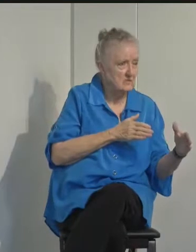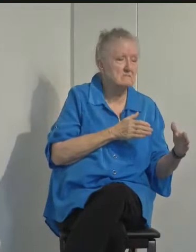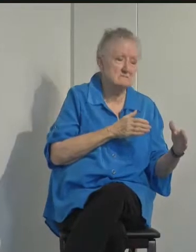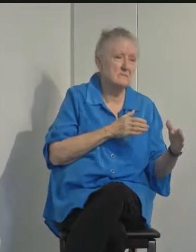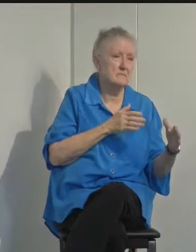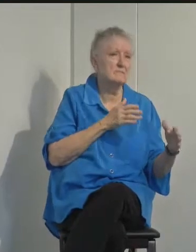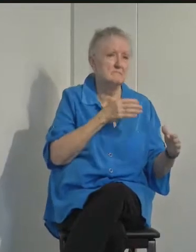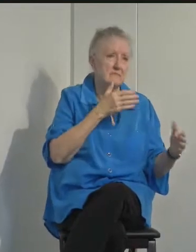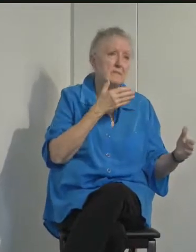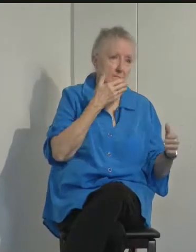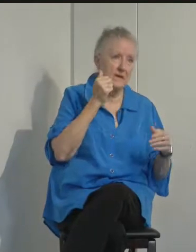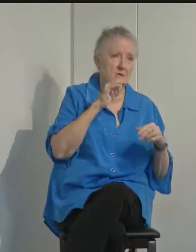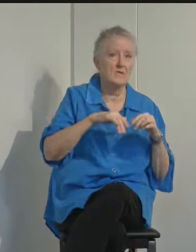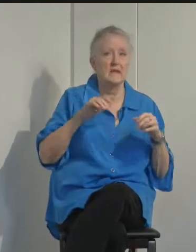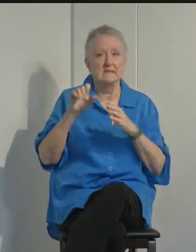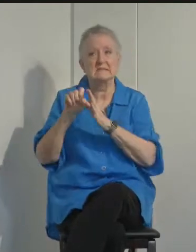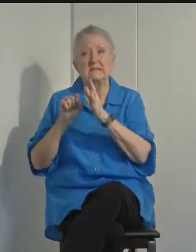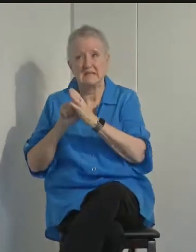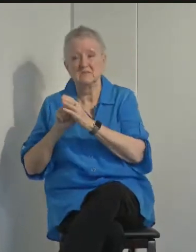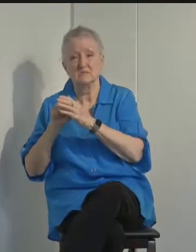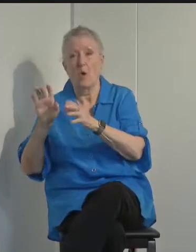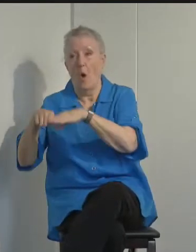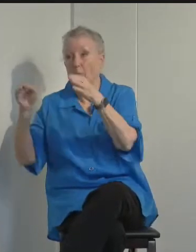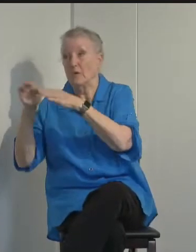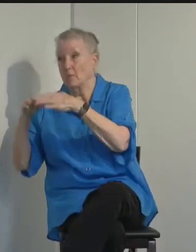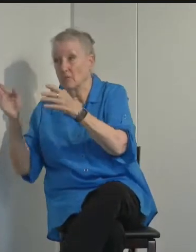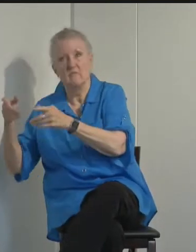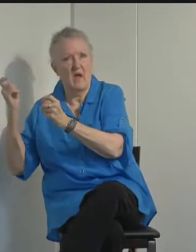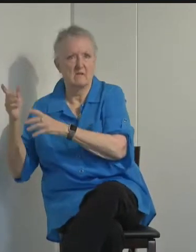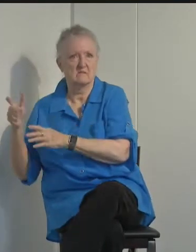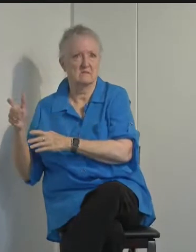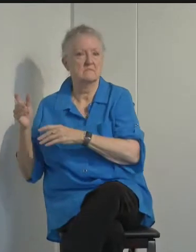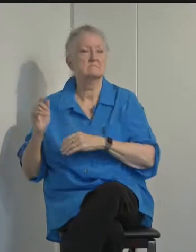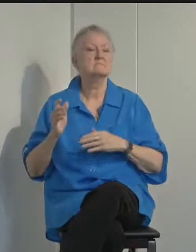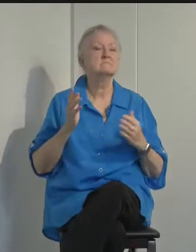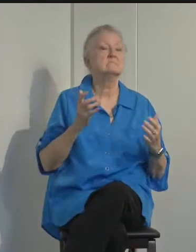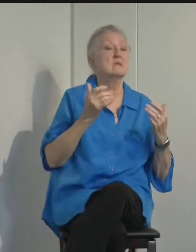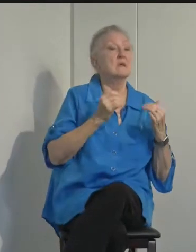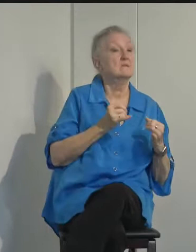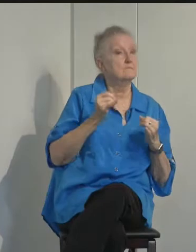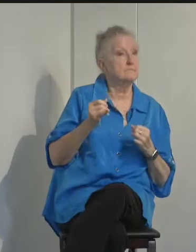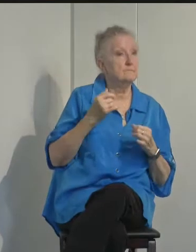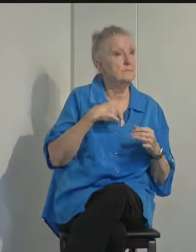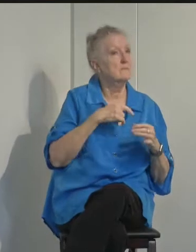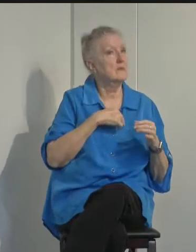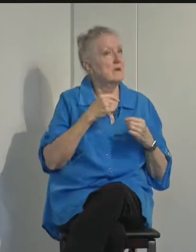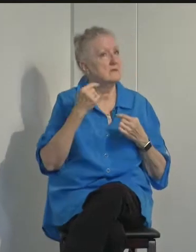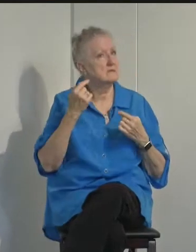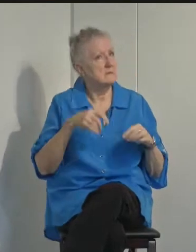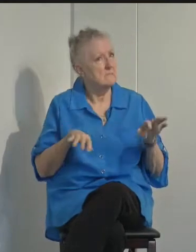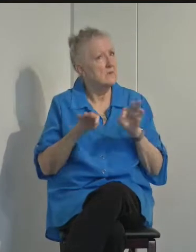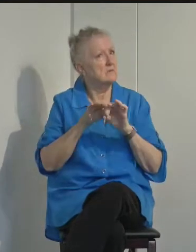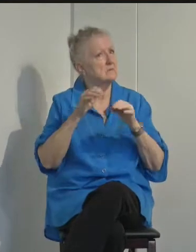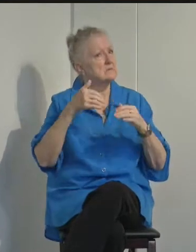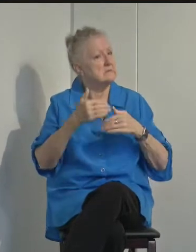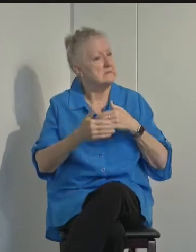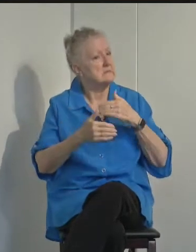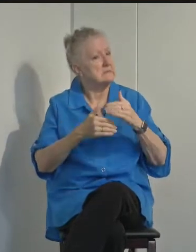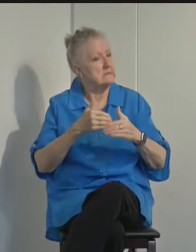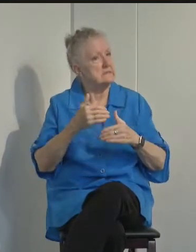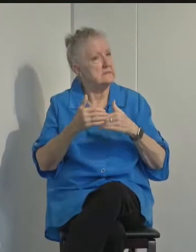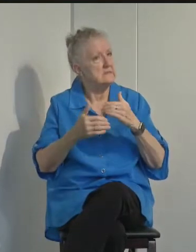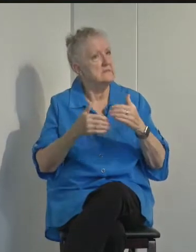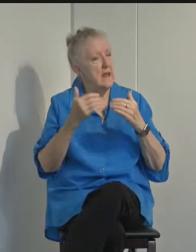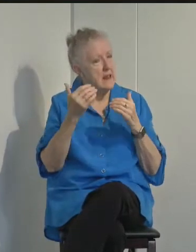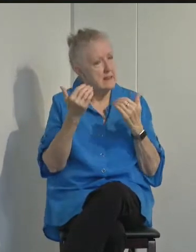than the states that have reopened too soon. Individually, we can each take critical steps to limit the spread of the